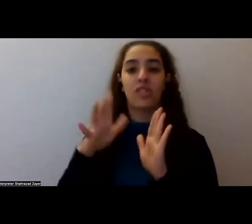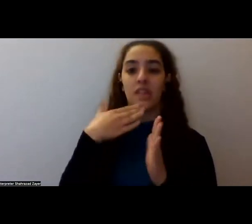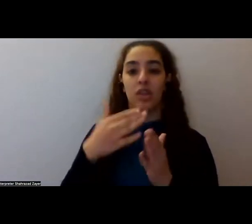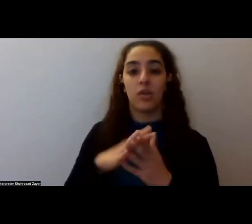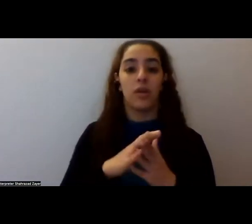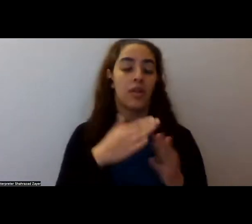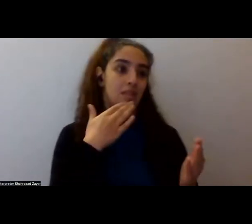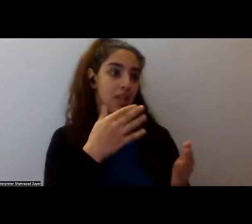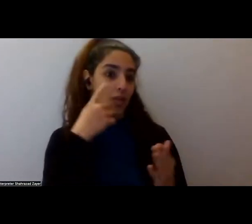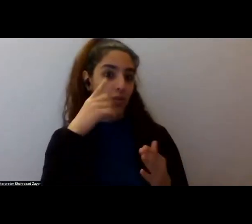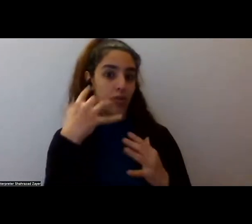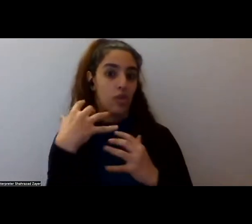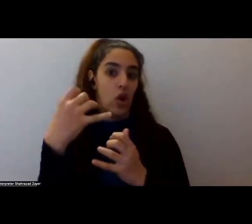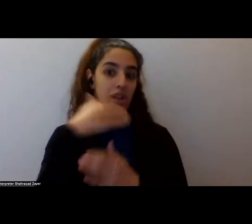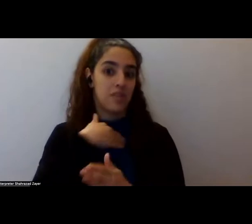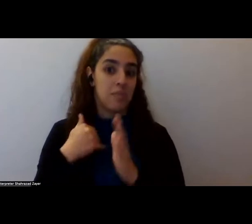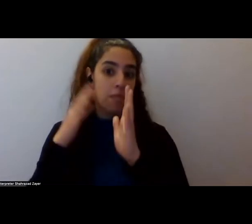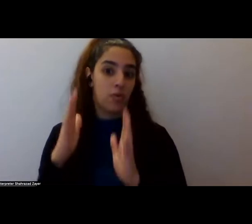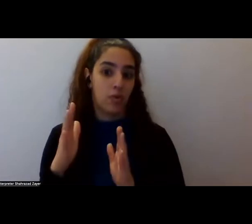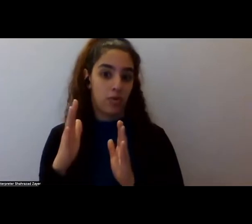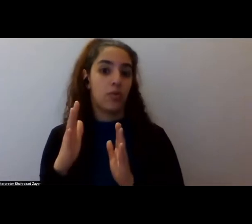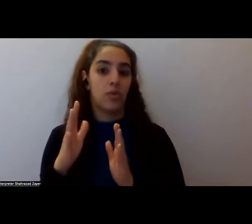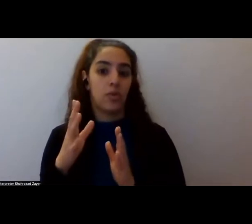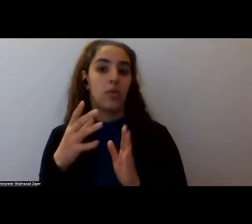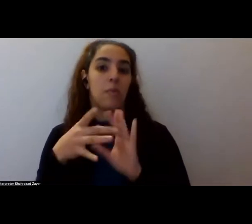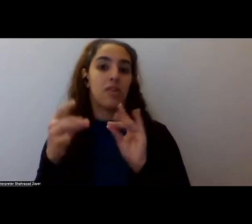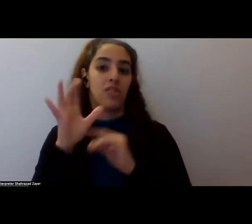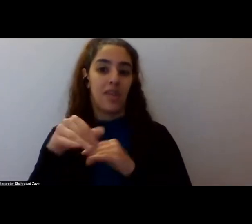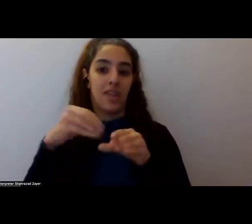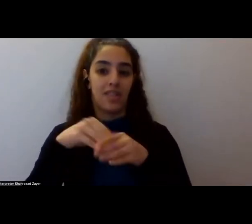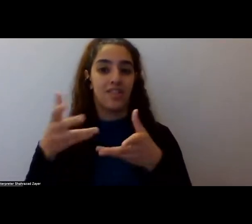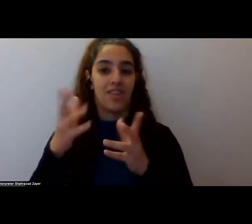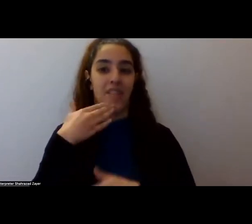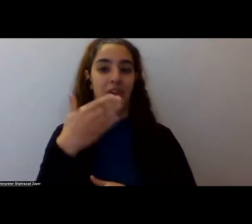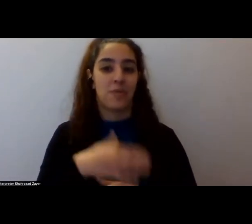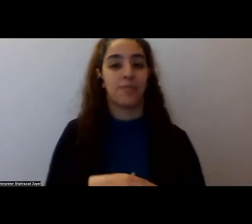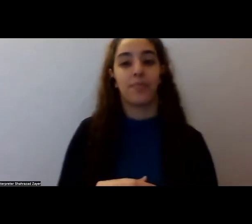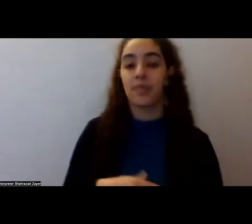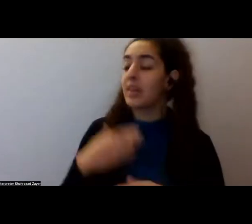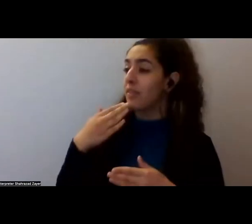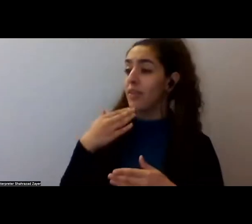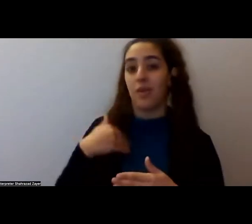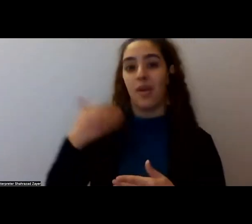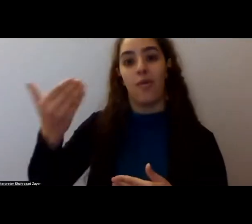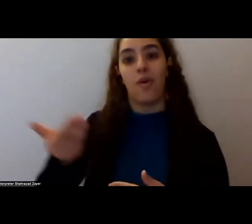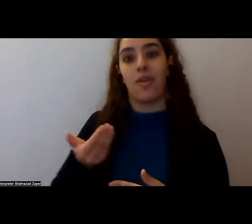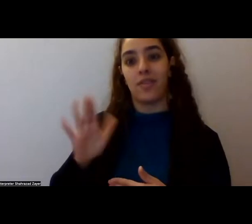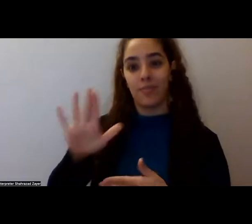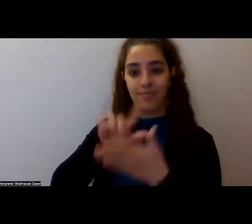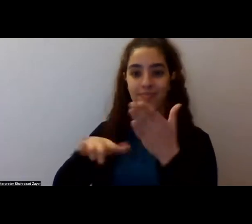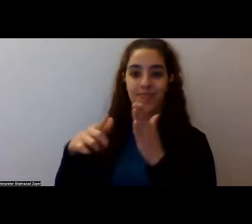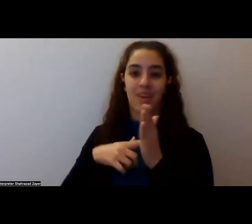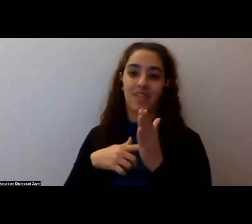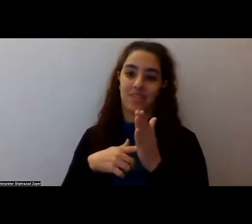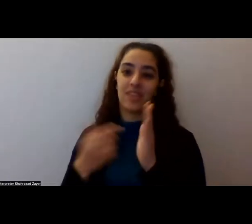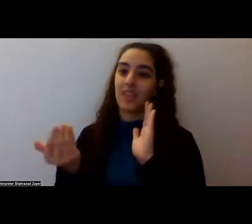you to the audience member who, um, brought that to my attention. Thank you. Yeah. Thank you. Uh, I always welcome corrections. Um, uh, again,